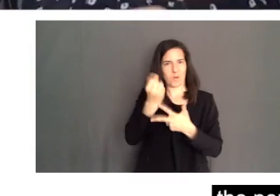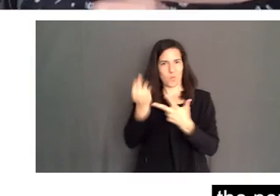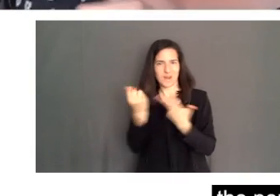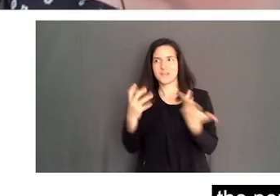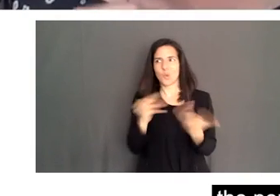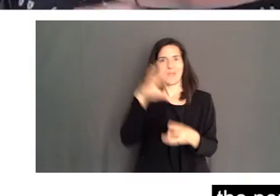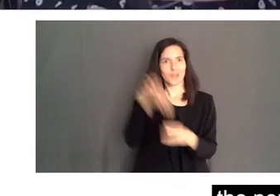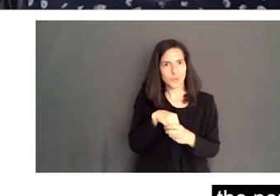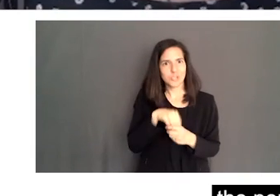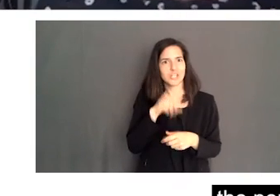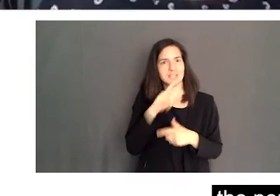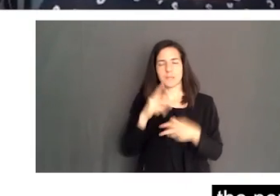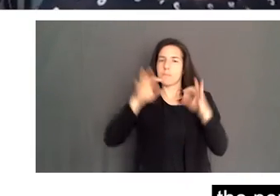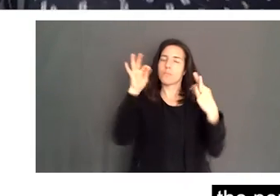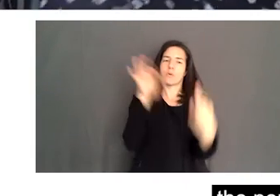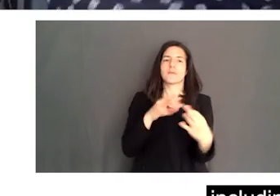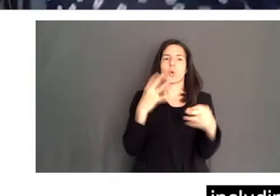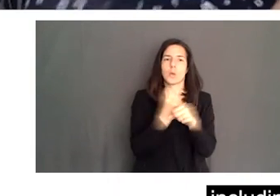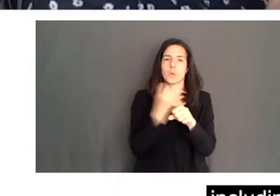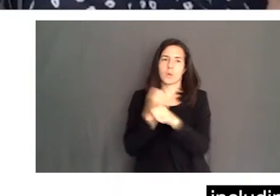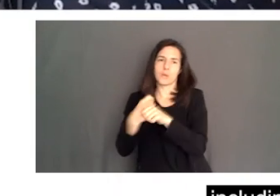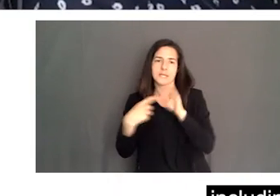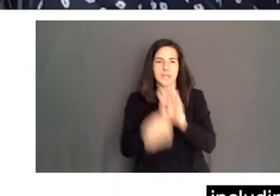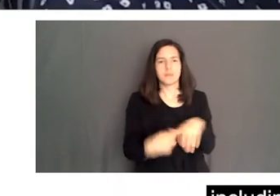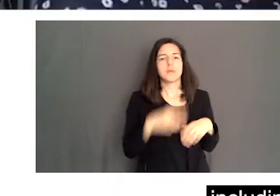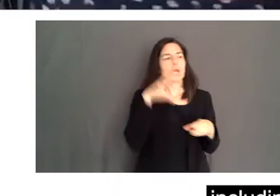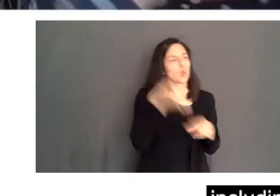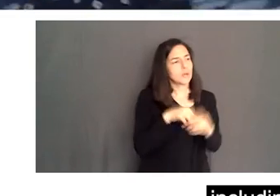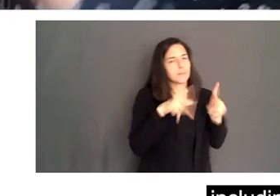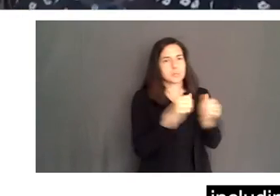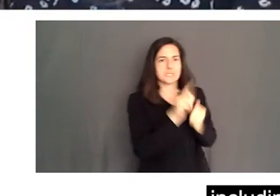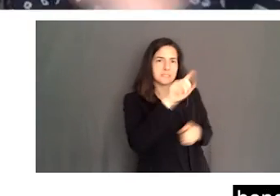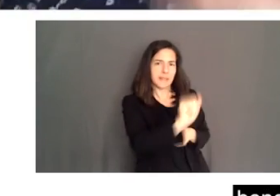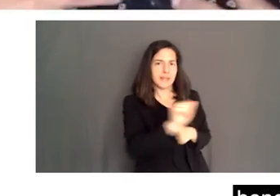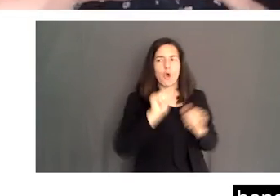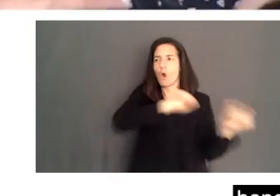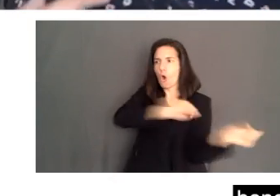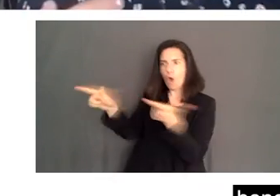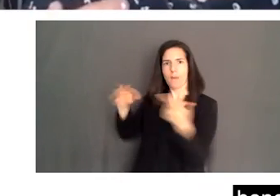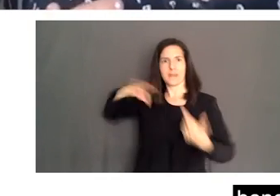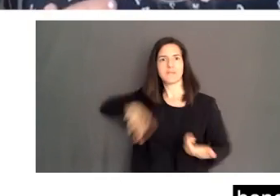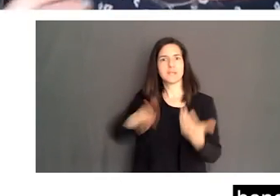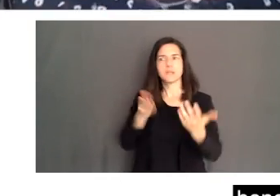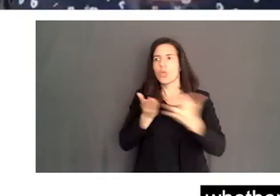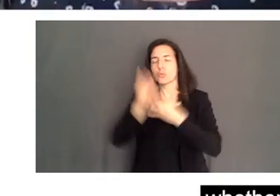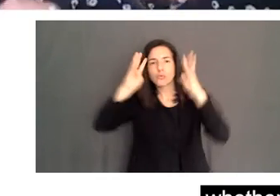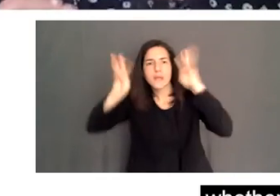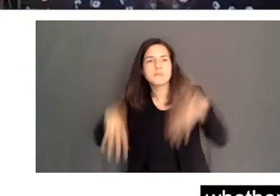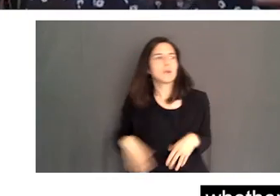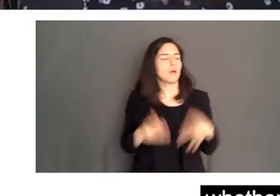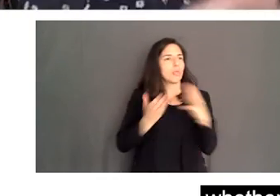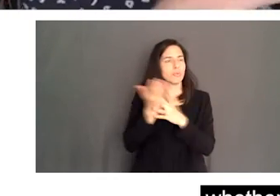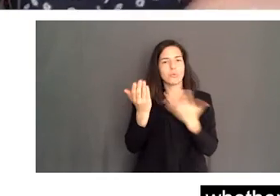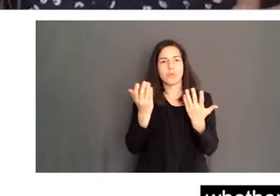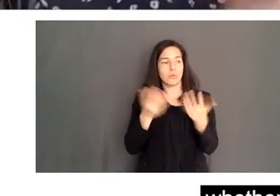is the perfect win, win, win example, because by including that person with disability, everybody benefits, whether that's through creativity, whether that's